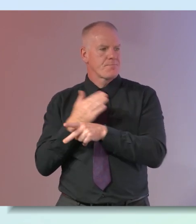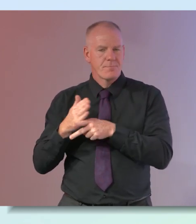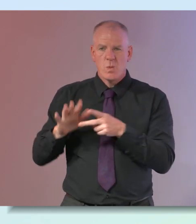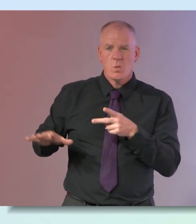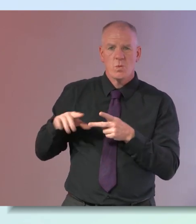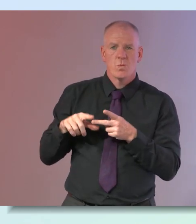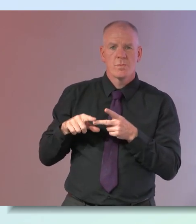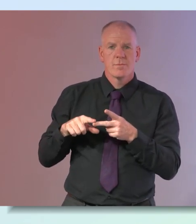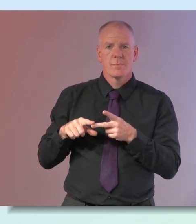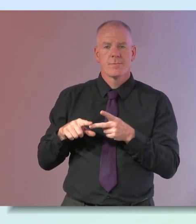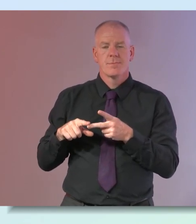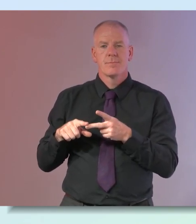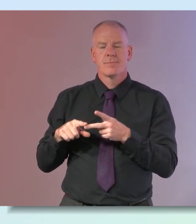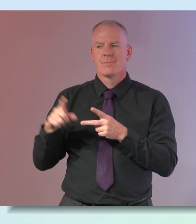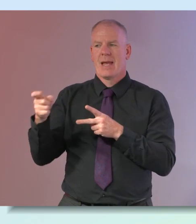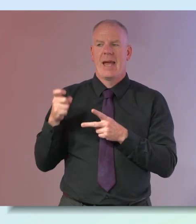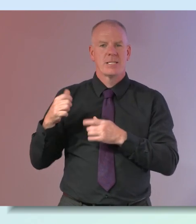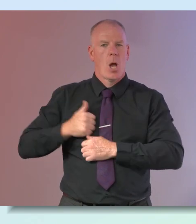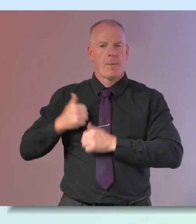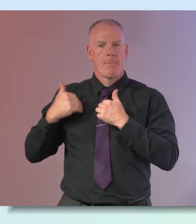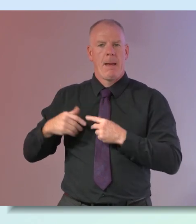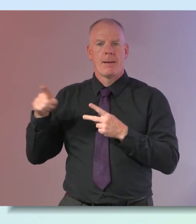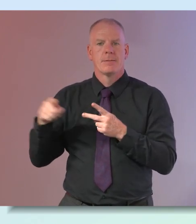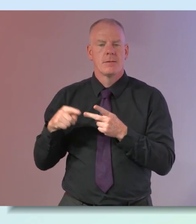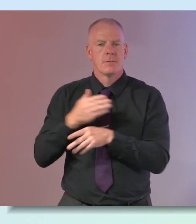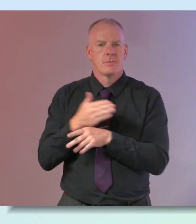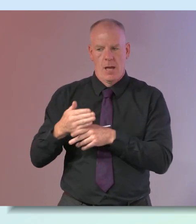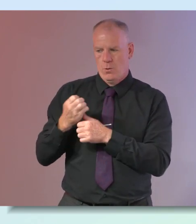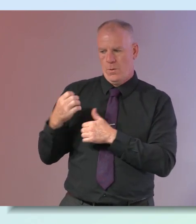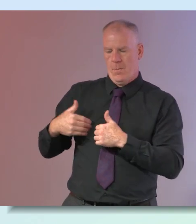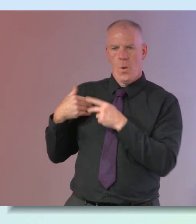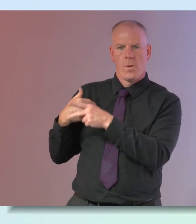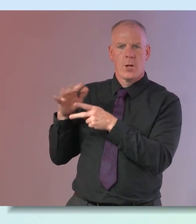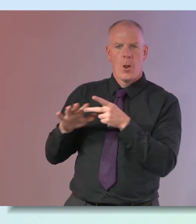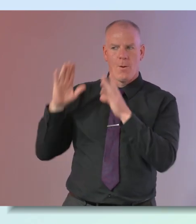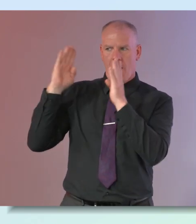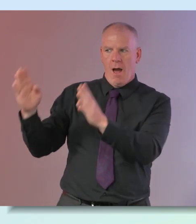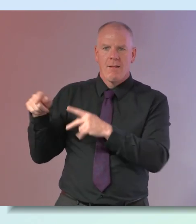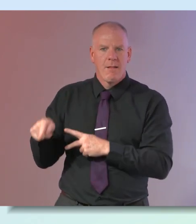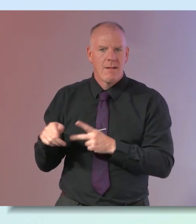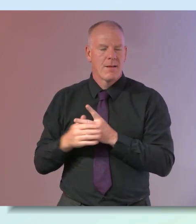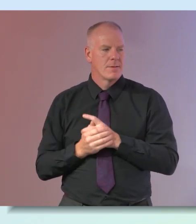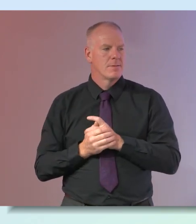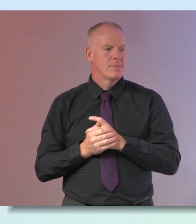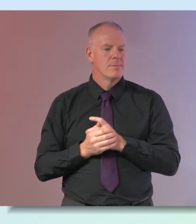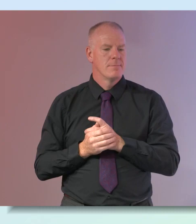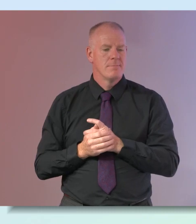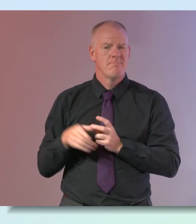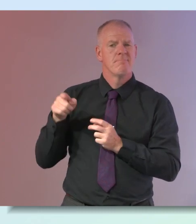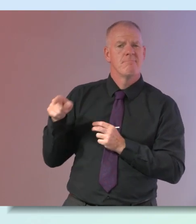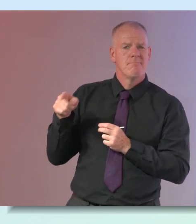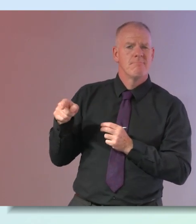locally it's an exam he's an army guy and he started it was the other morning in the local hall so you know they